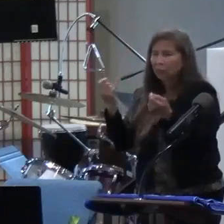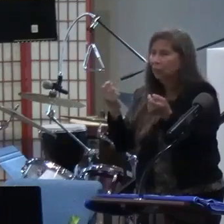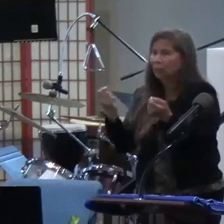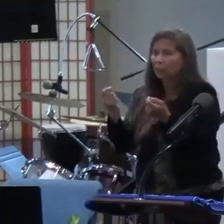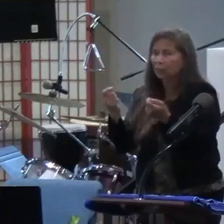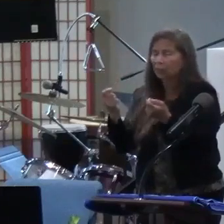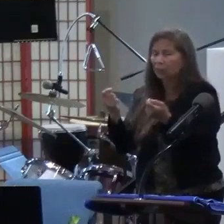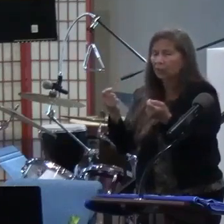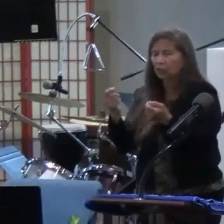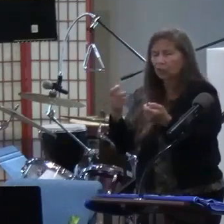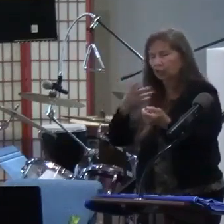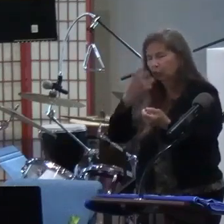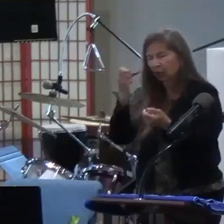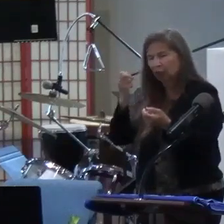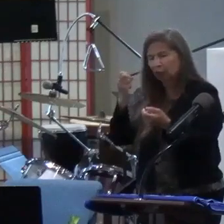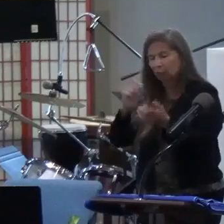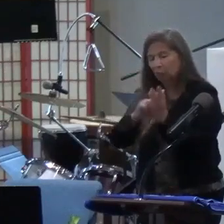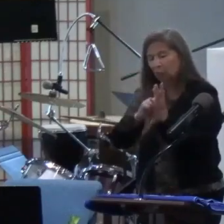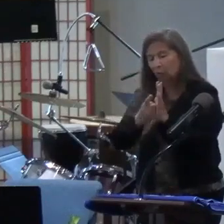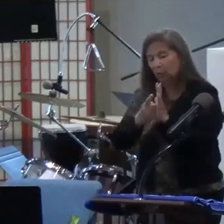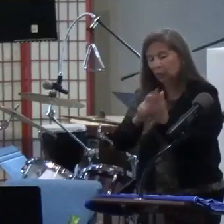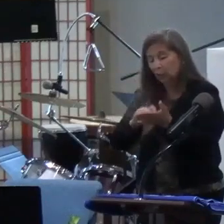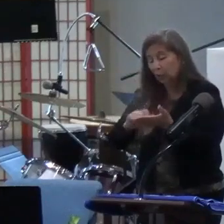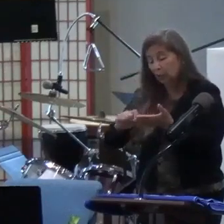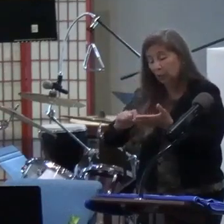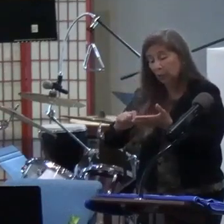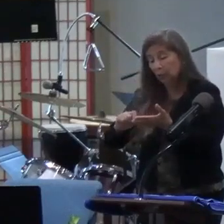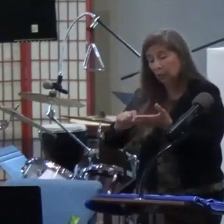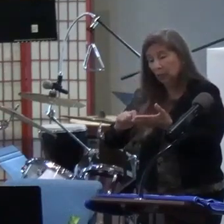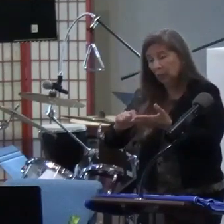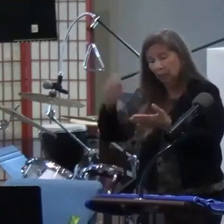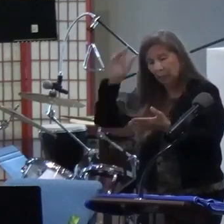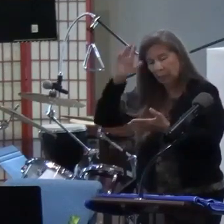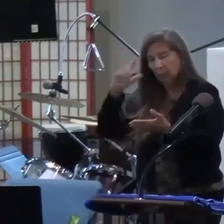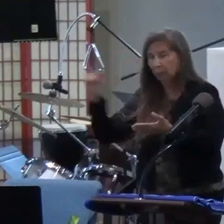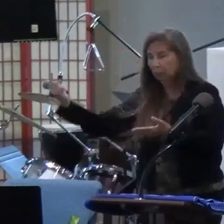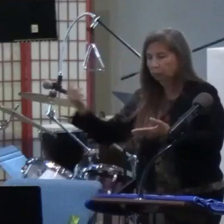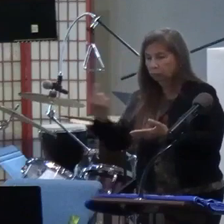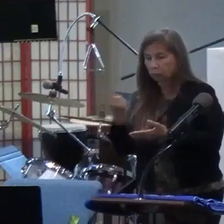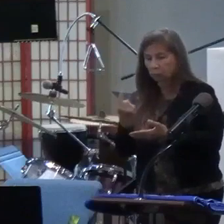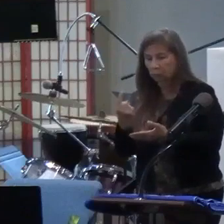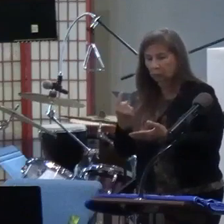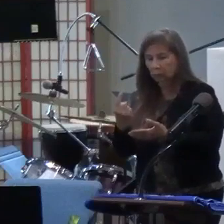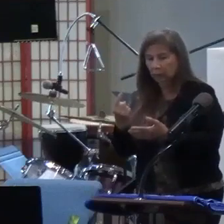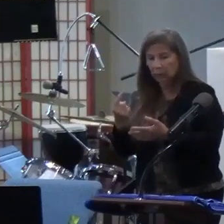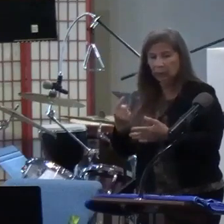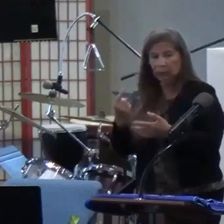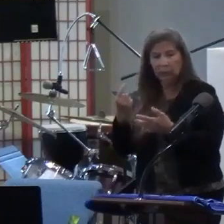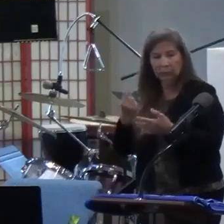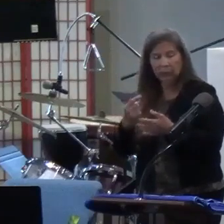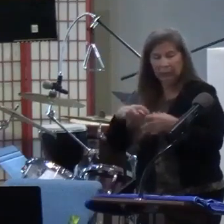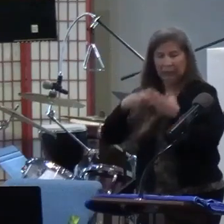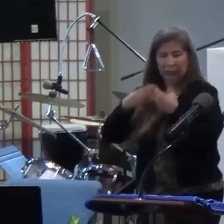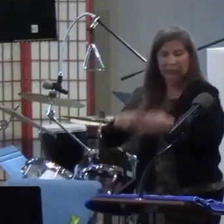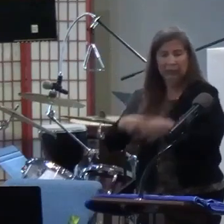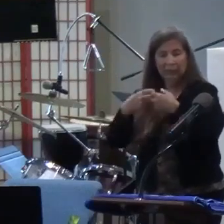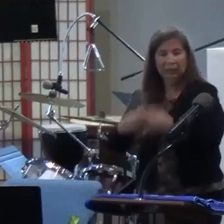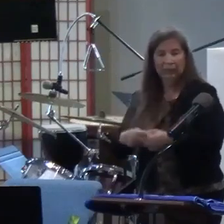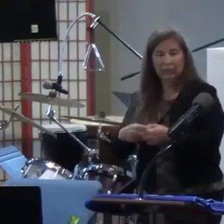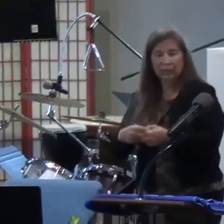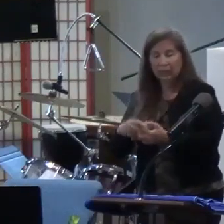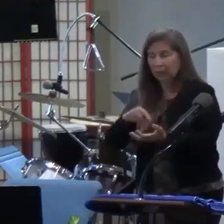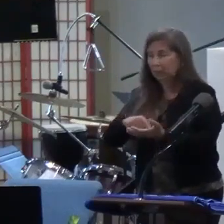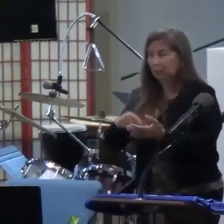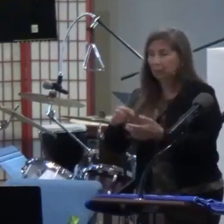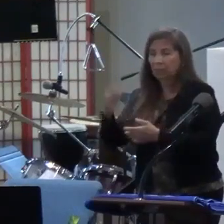moment in scripture where this man shows up and he starts wrestling with Jacob. Now we learn later that this man was actually God